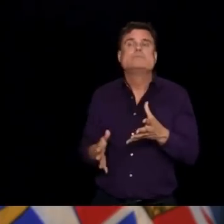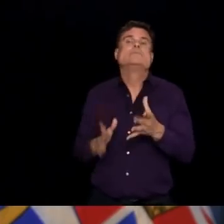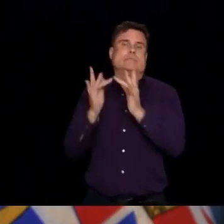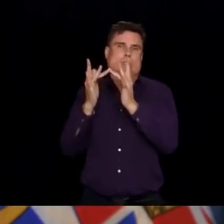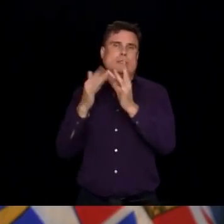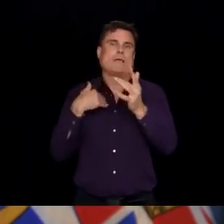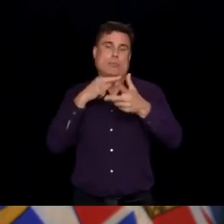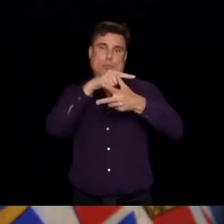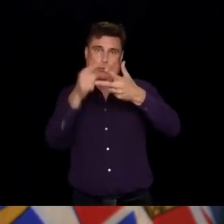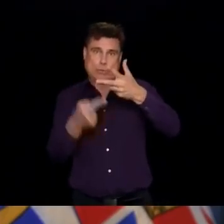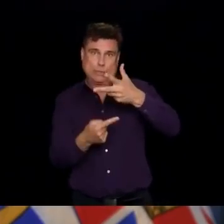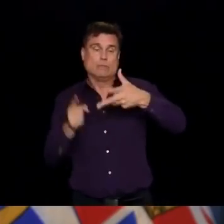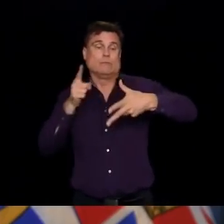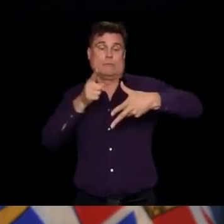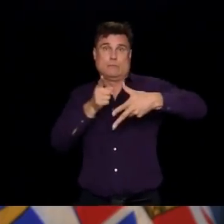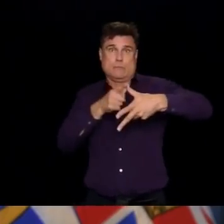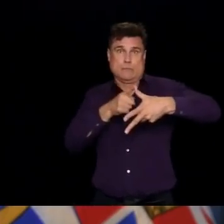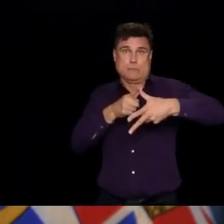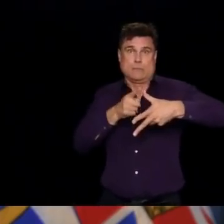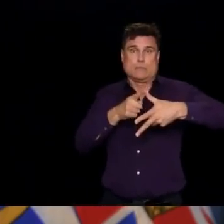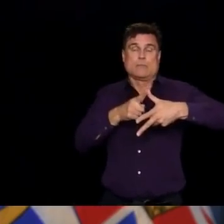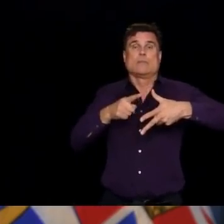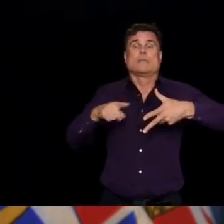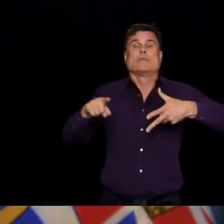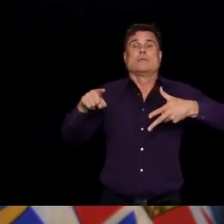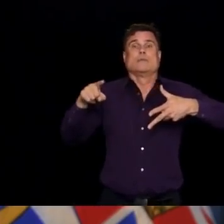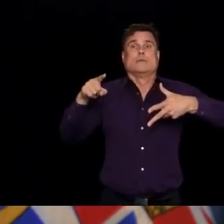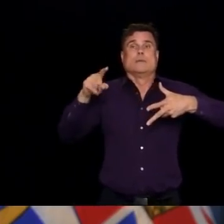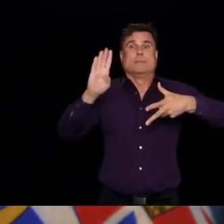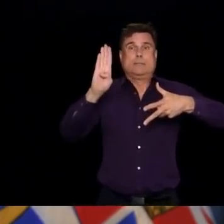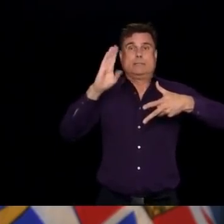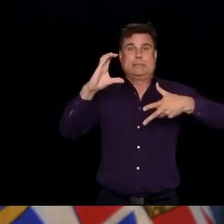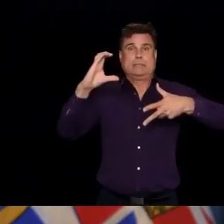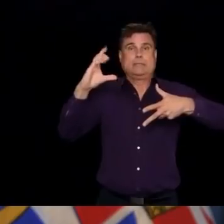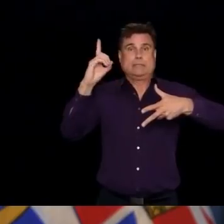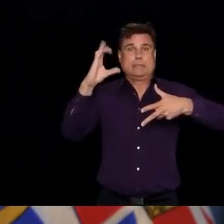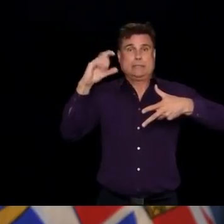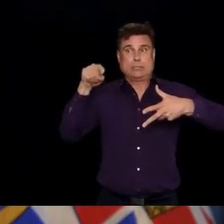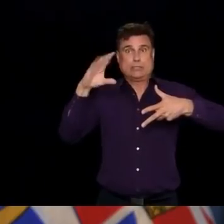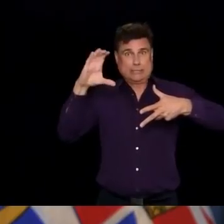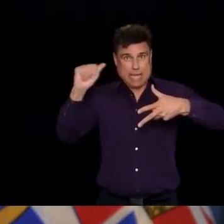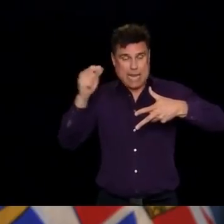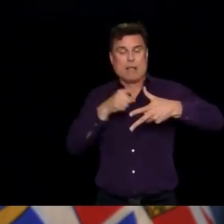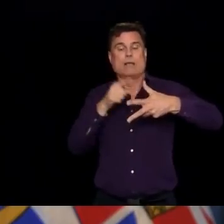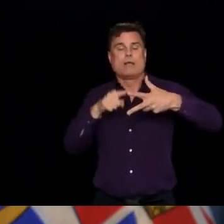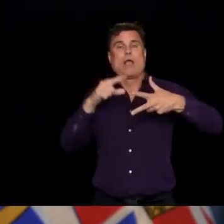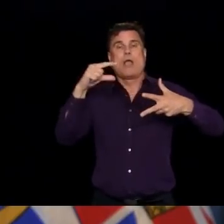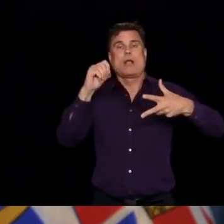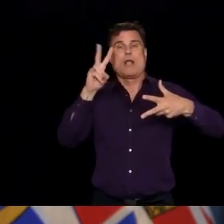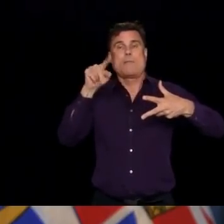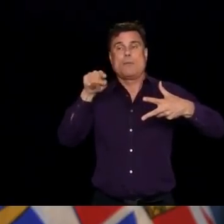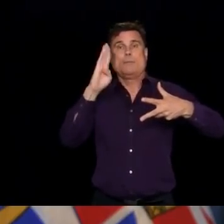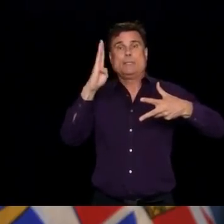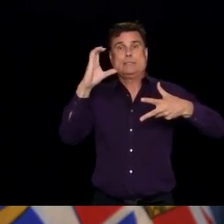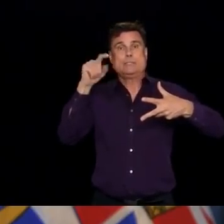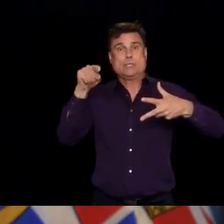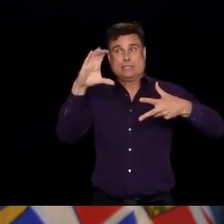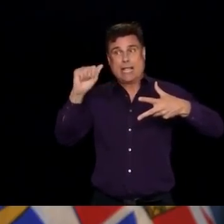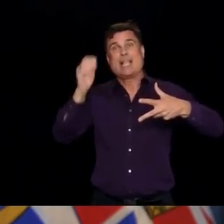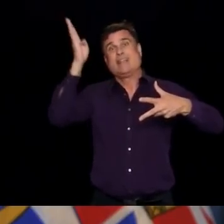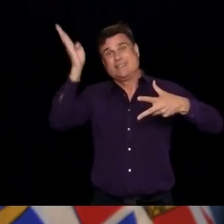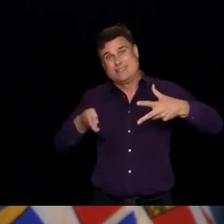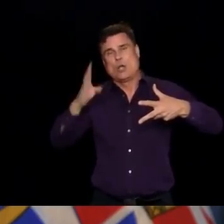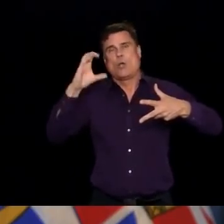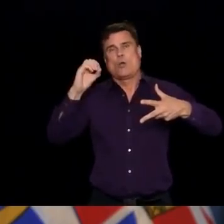communities from COVID-19, visit bccdc.ca. For non-medical questions about the province's COVID-19 response, visit